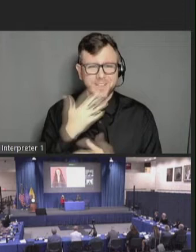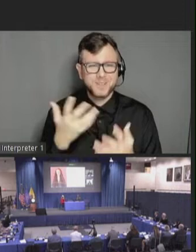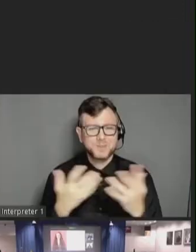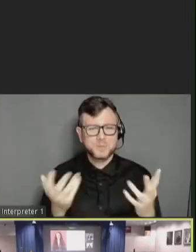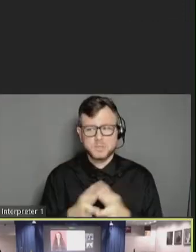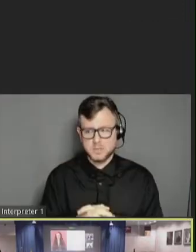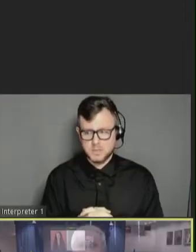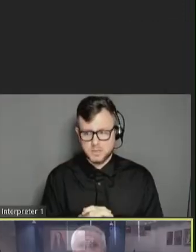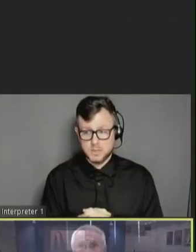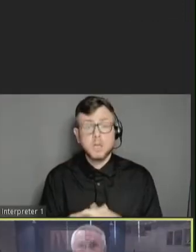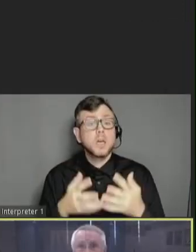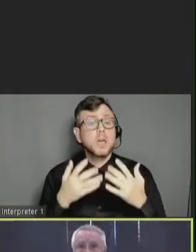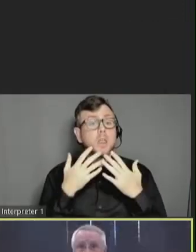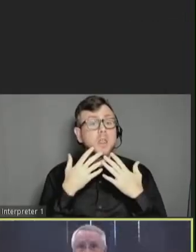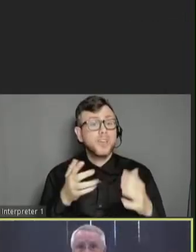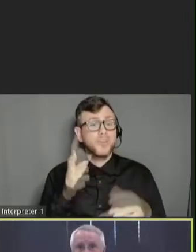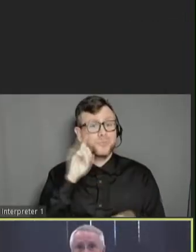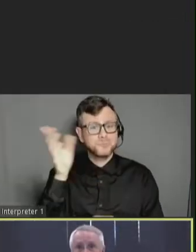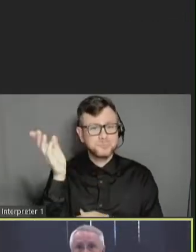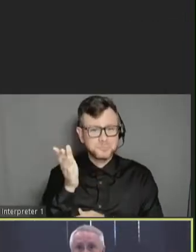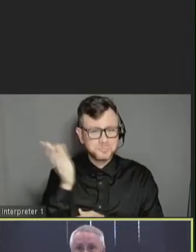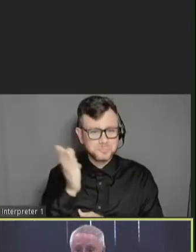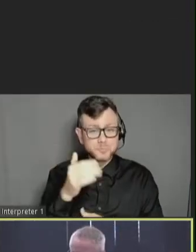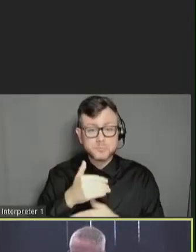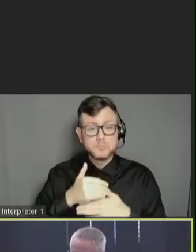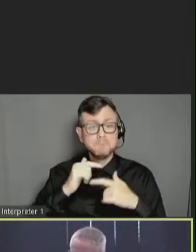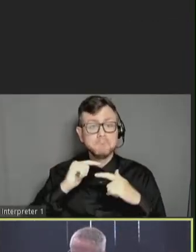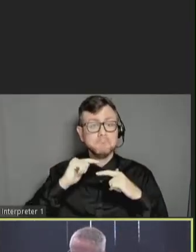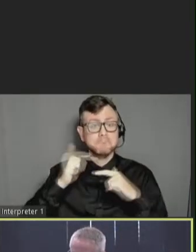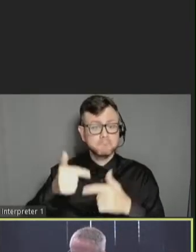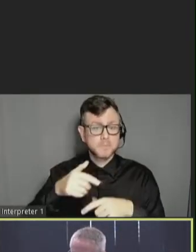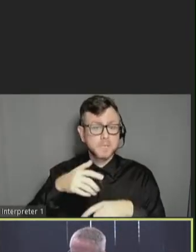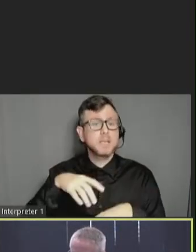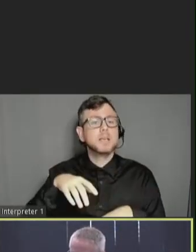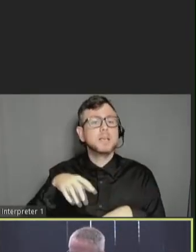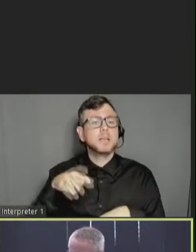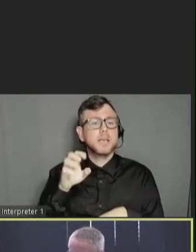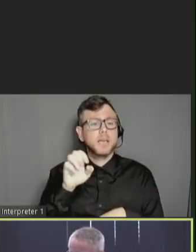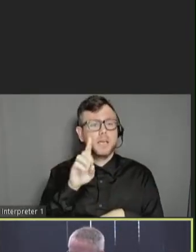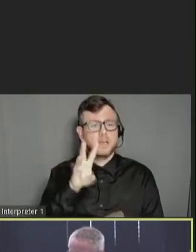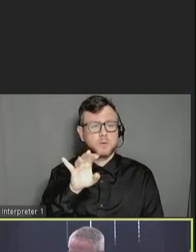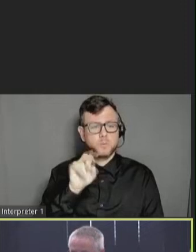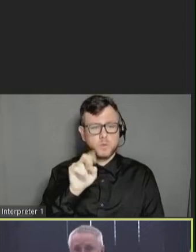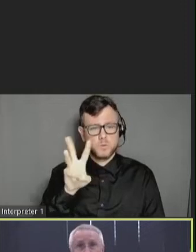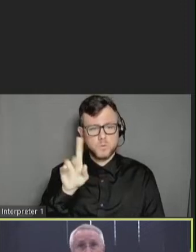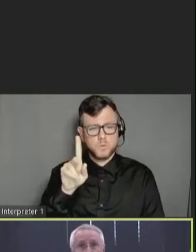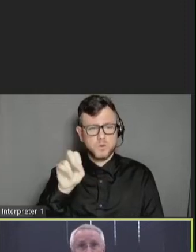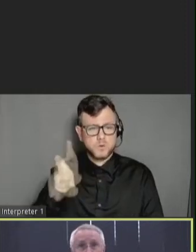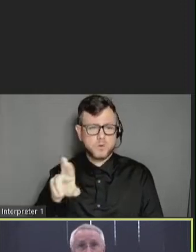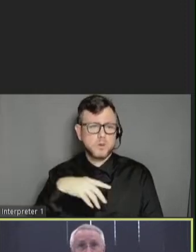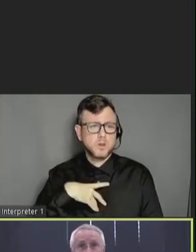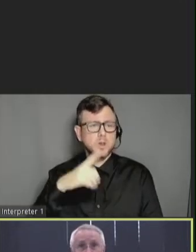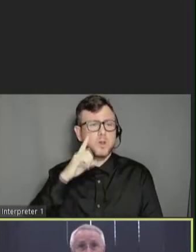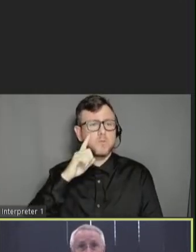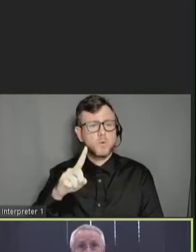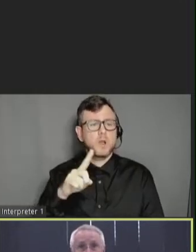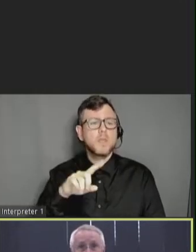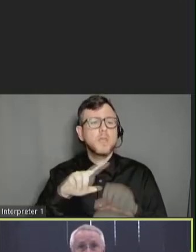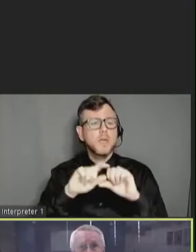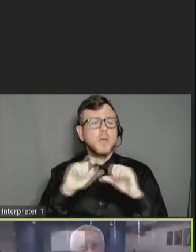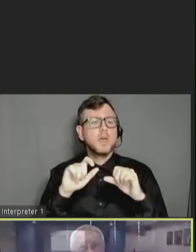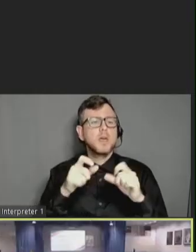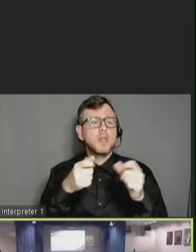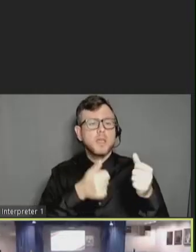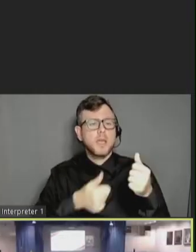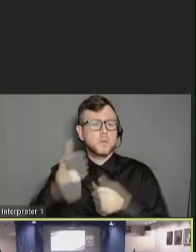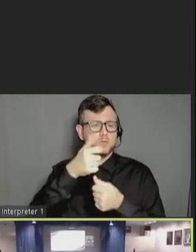Thank you very much for your presentation. Our next presenter is Edwin Walker from the Administration for Community Living. Mr. Walker,